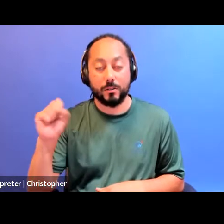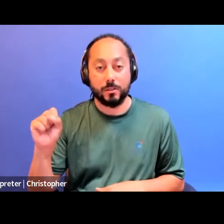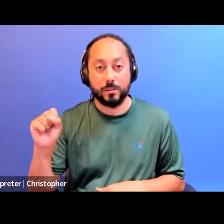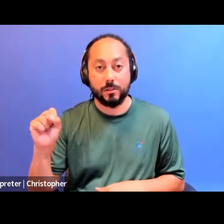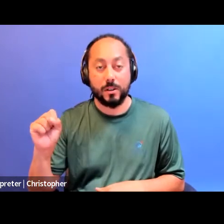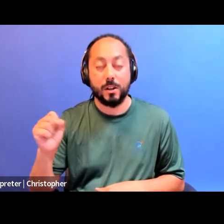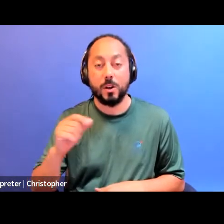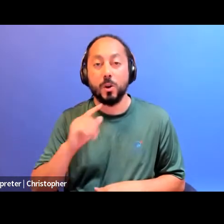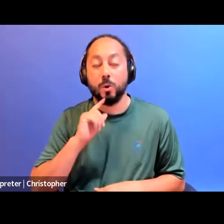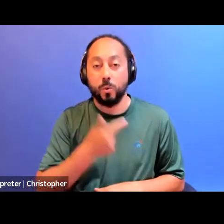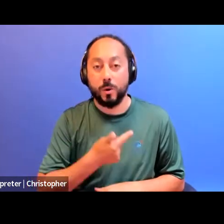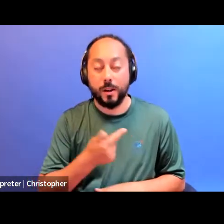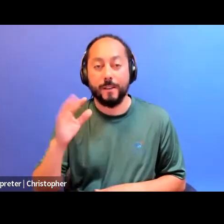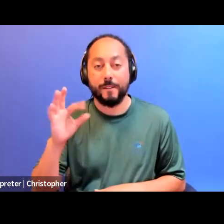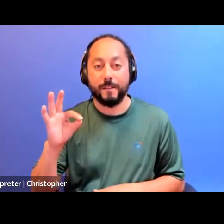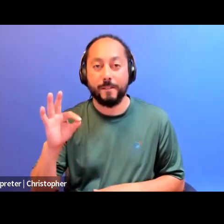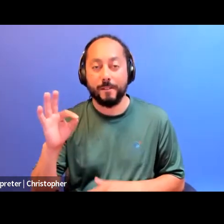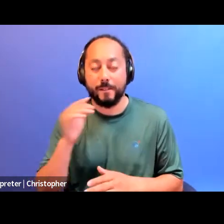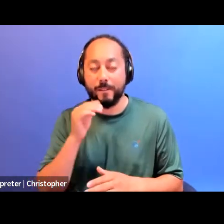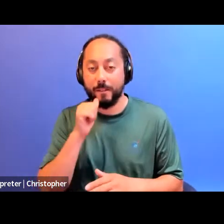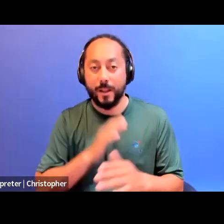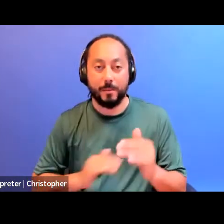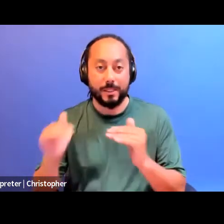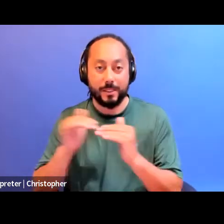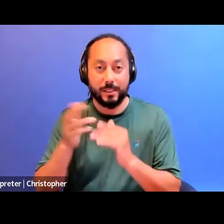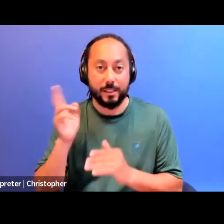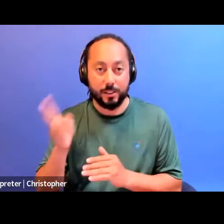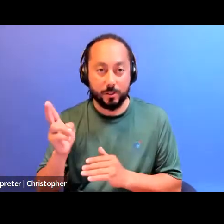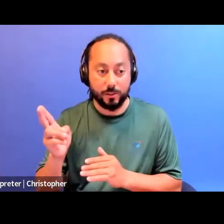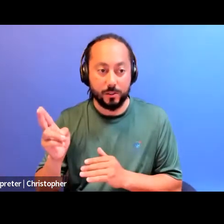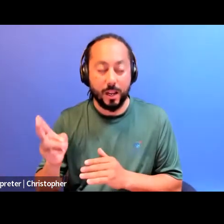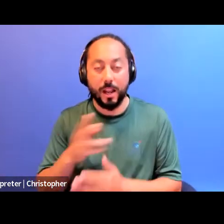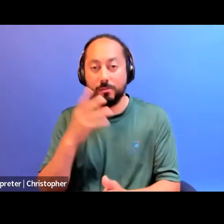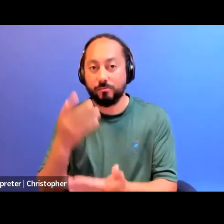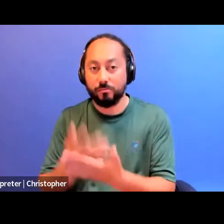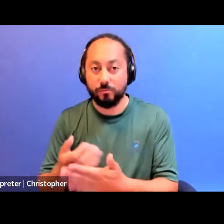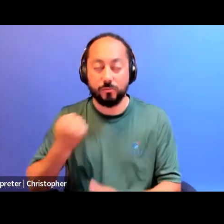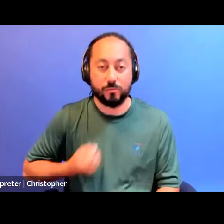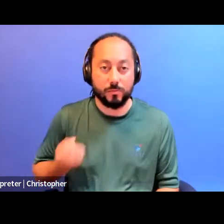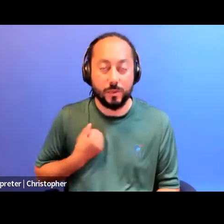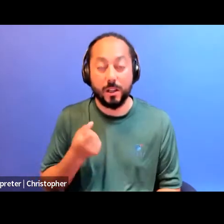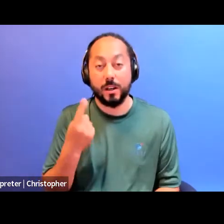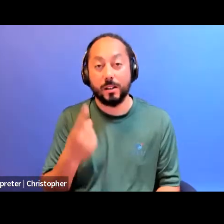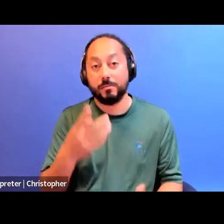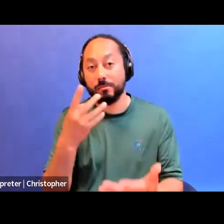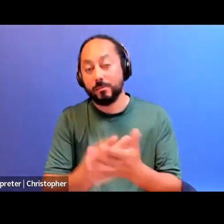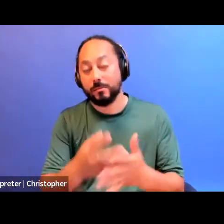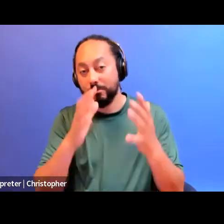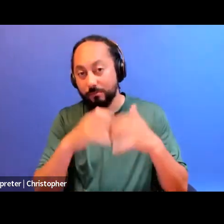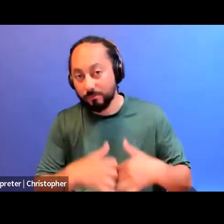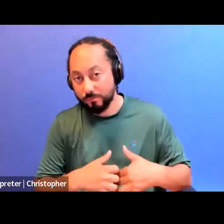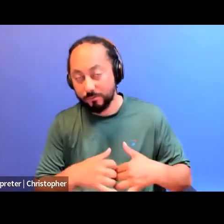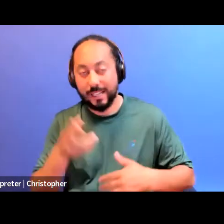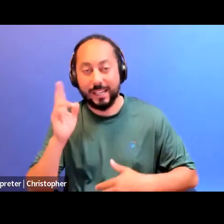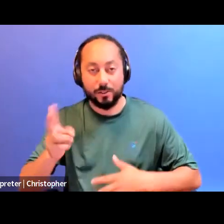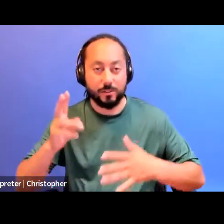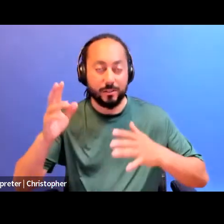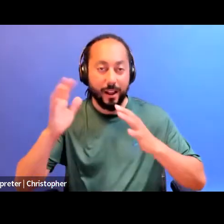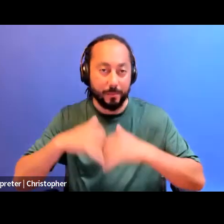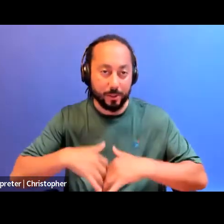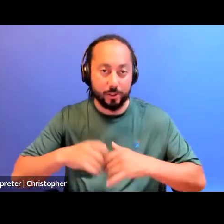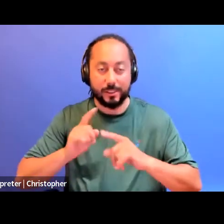of incarcerated radicalisms that help us understand histories of prison abolition differently histories of abolition differently.